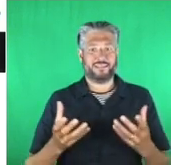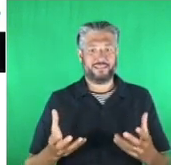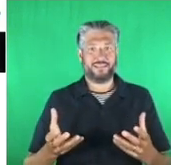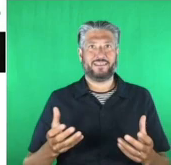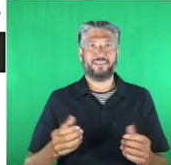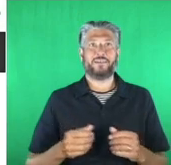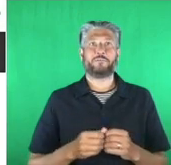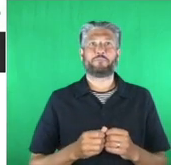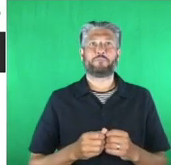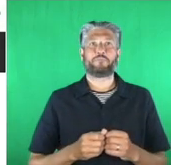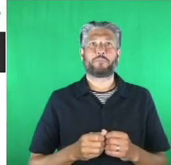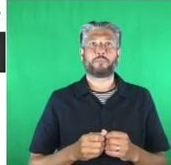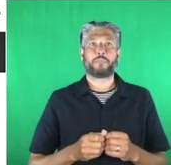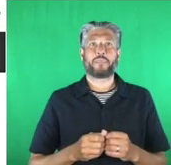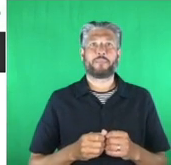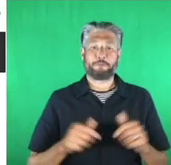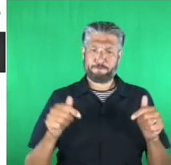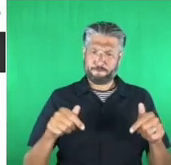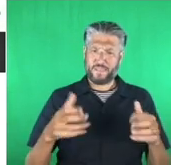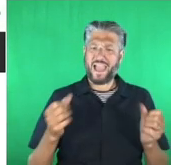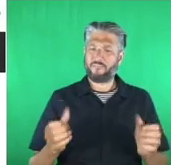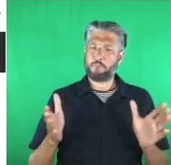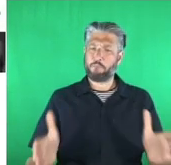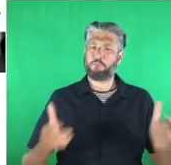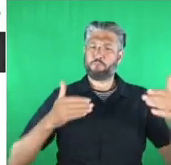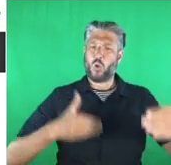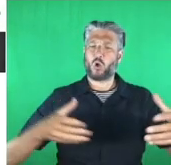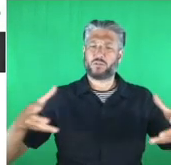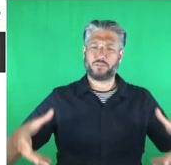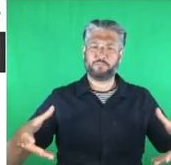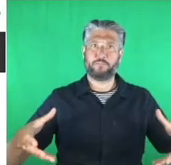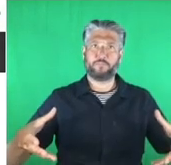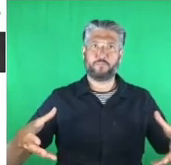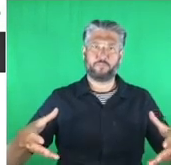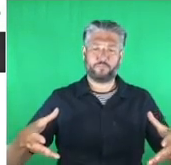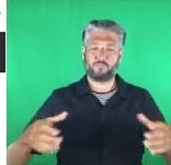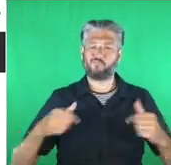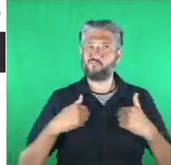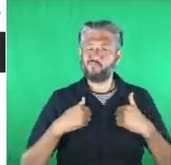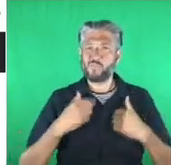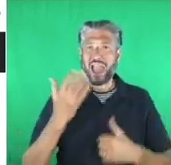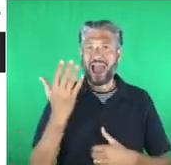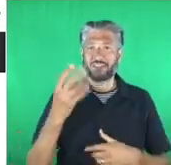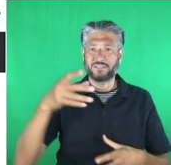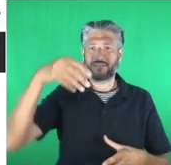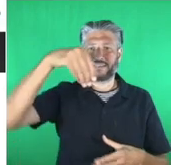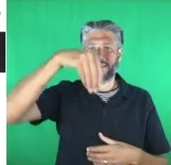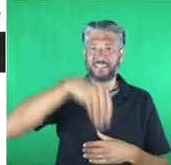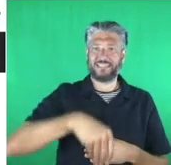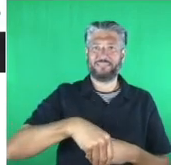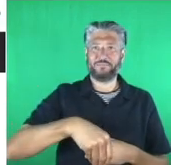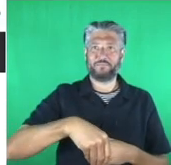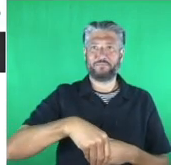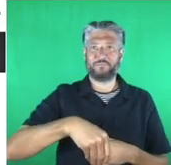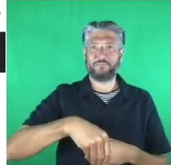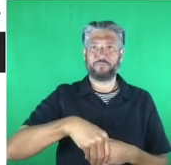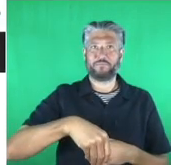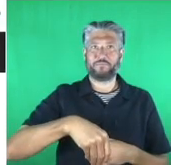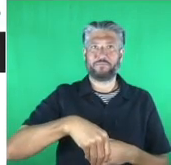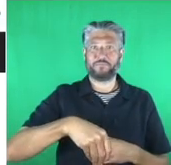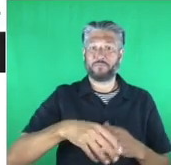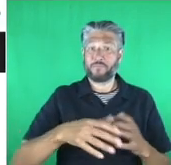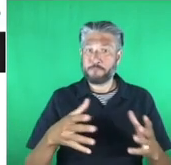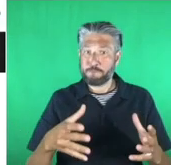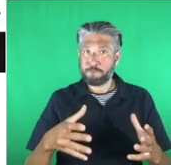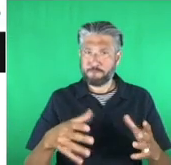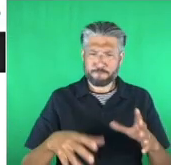So there's a box here. I am going to put my hand in the box. I trust you there's something